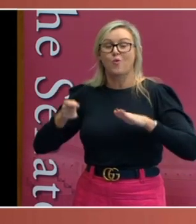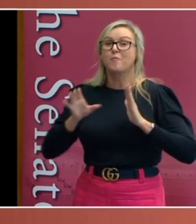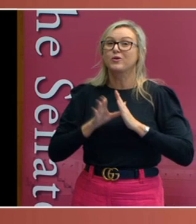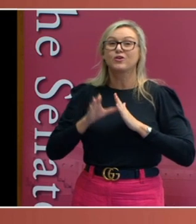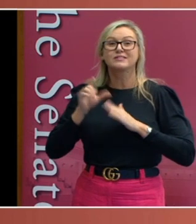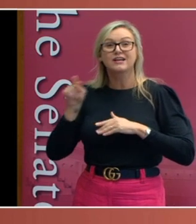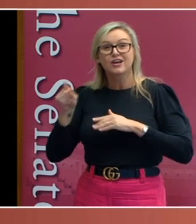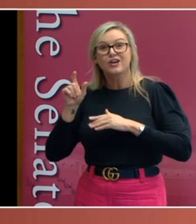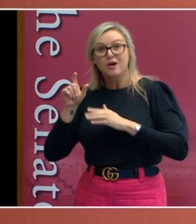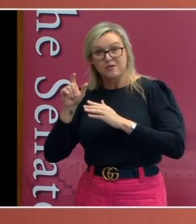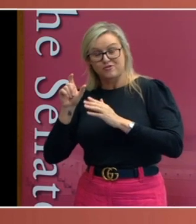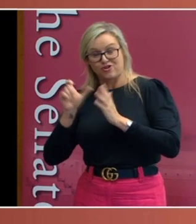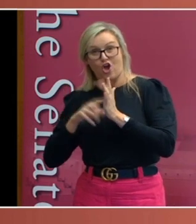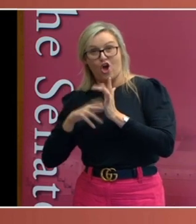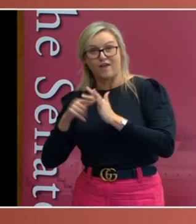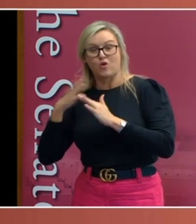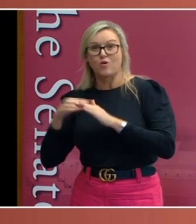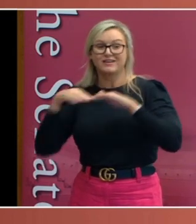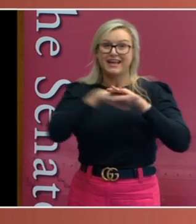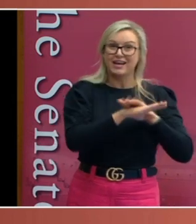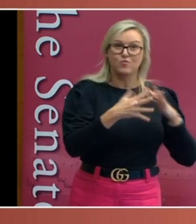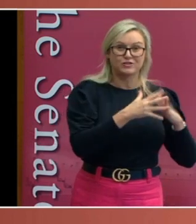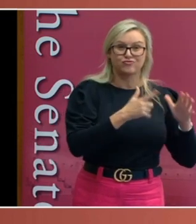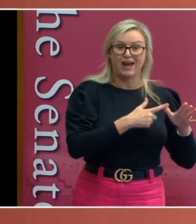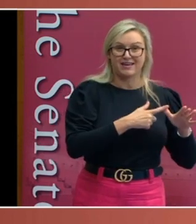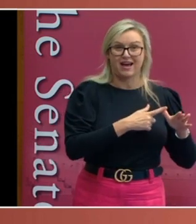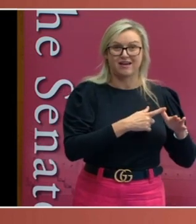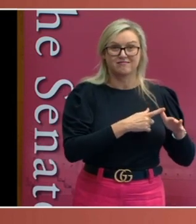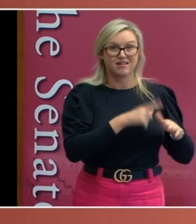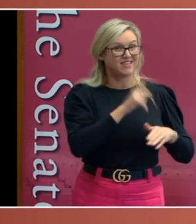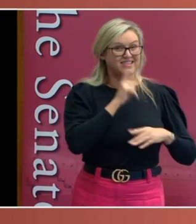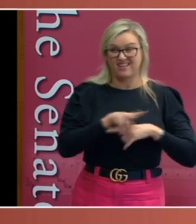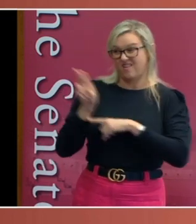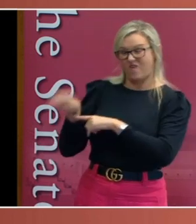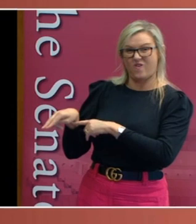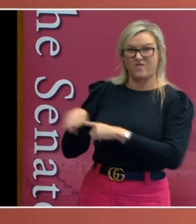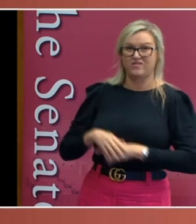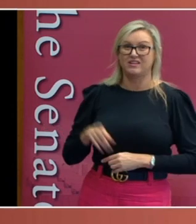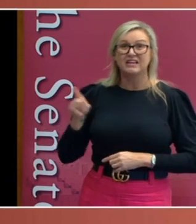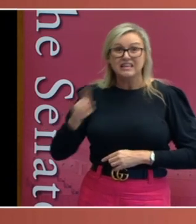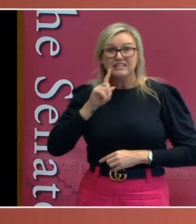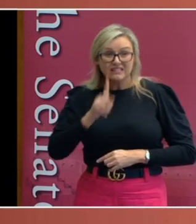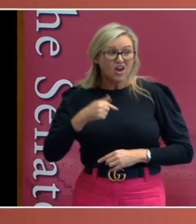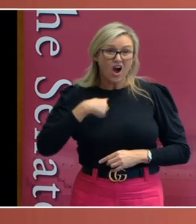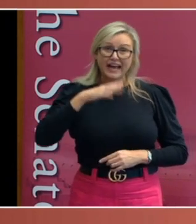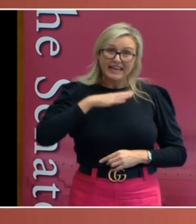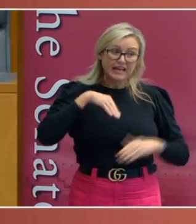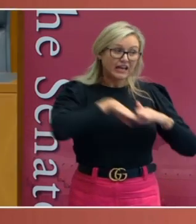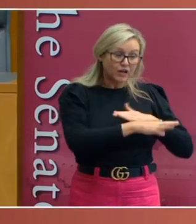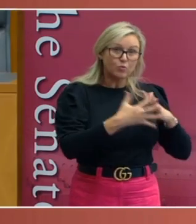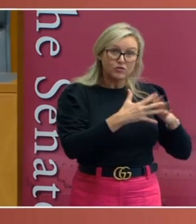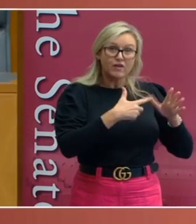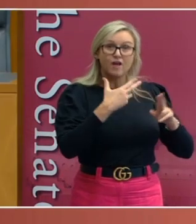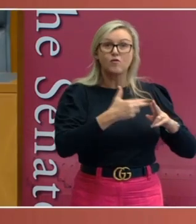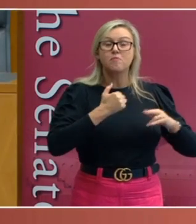state. Now, Palmer claimed that his physical presence was needed in Western Australia to run his business